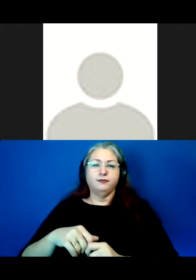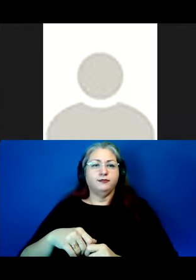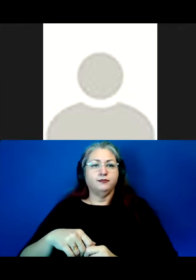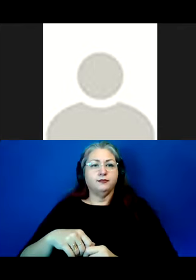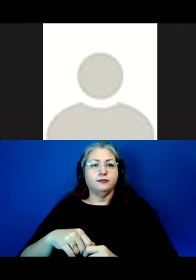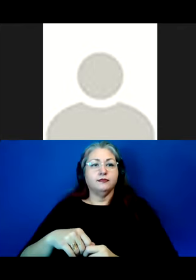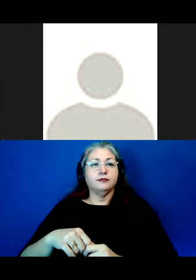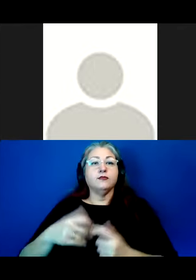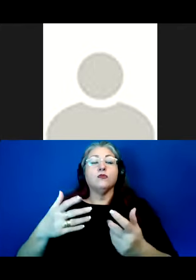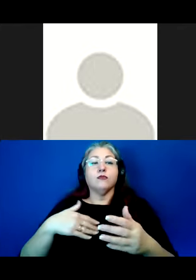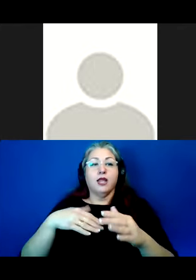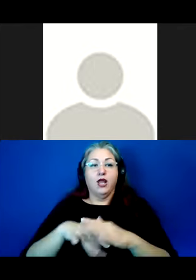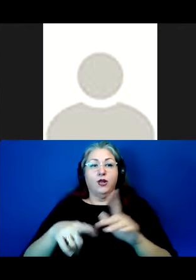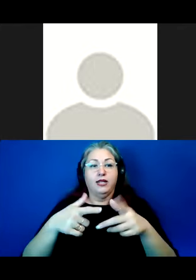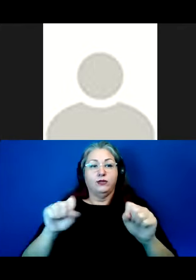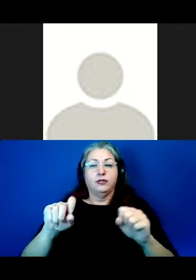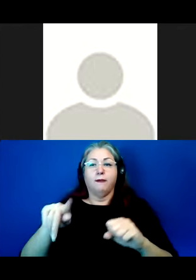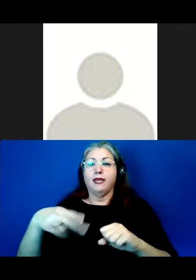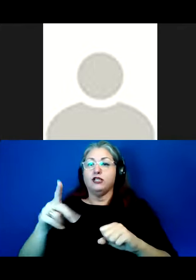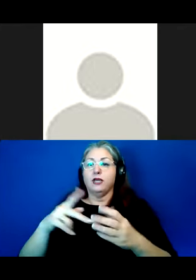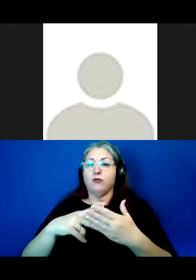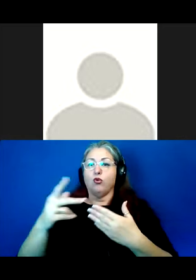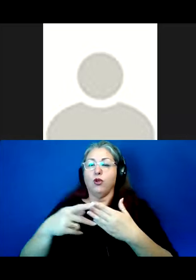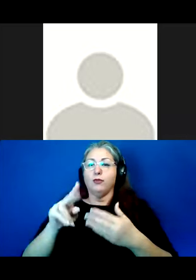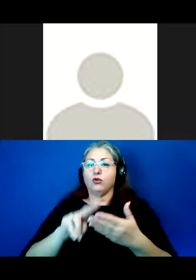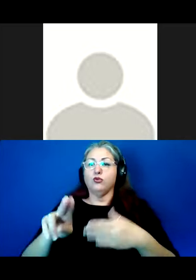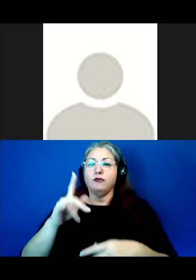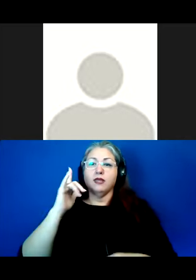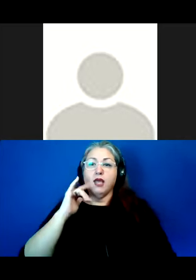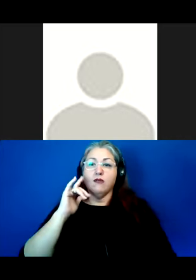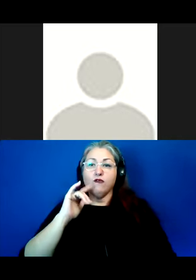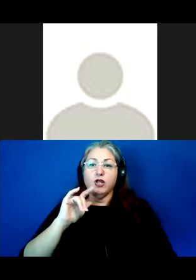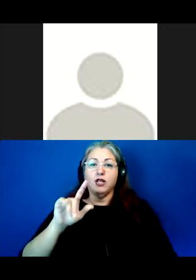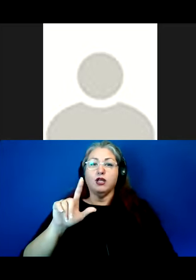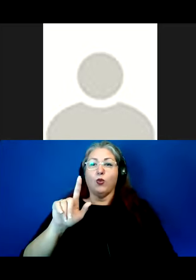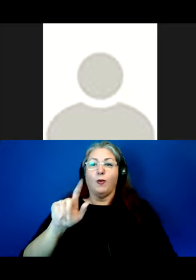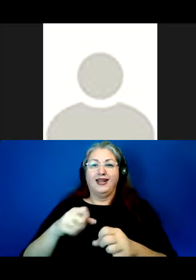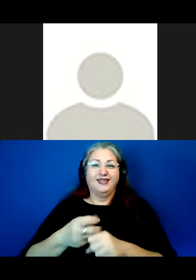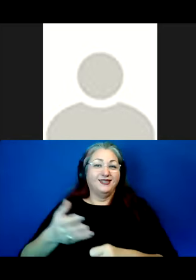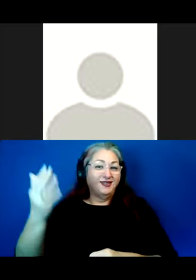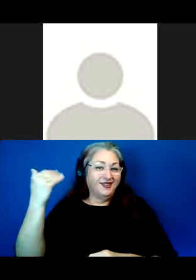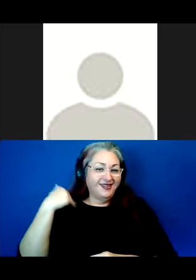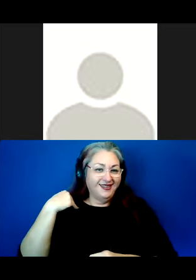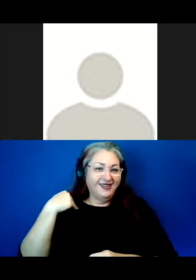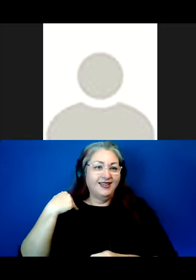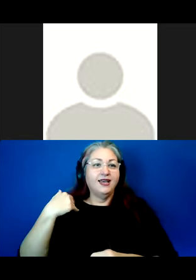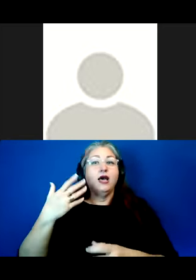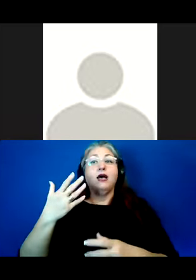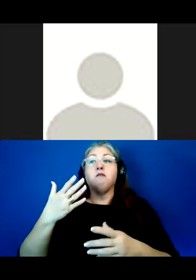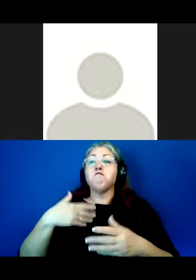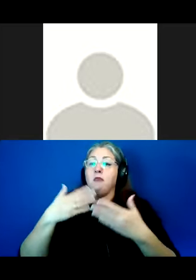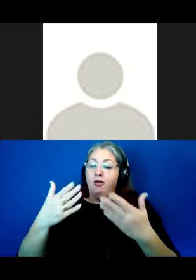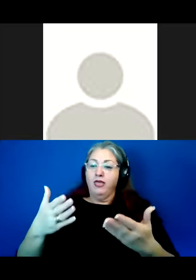I thus entered the linguistics PhD program at the University of California 21 years ago, and while there,